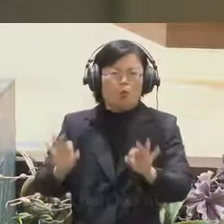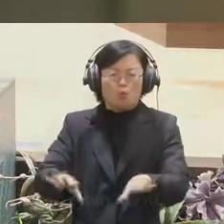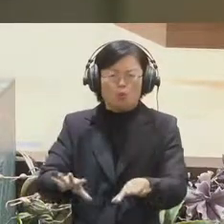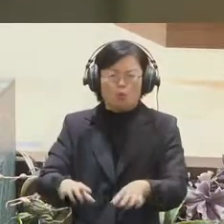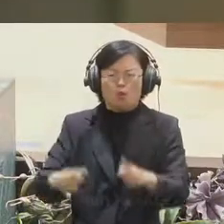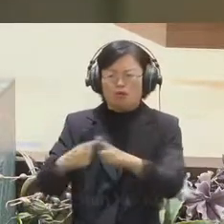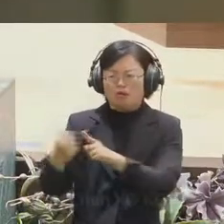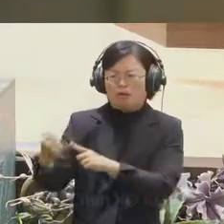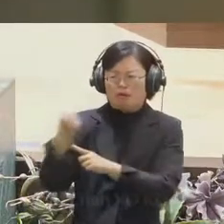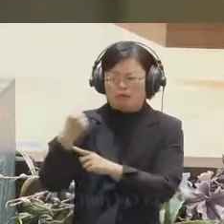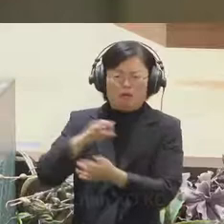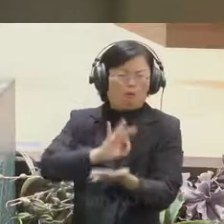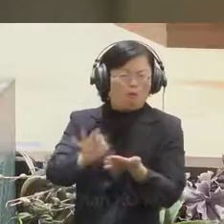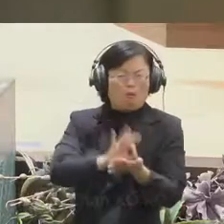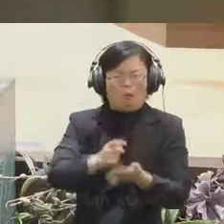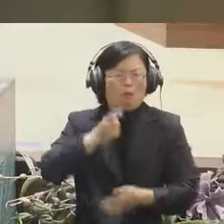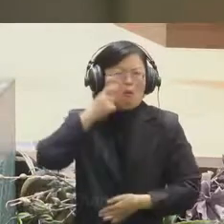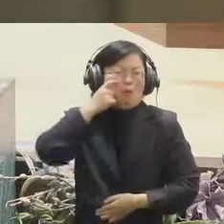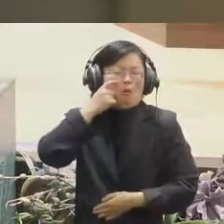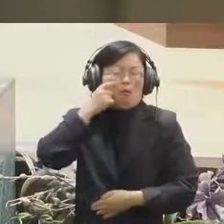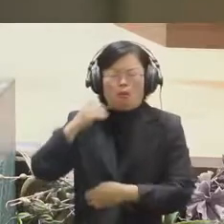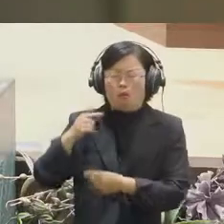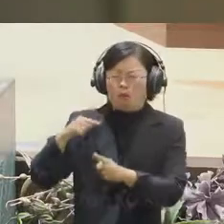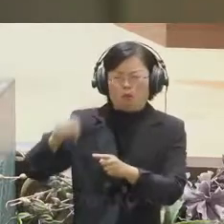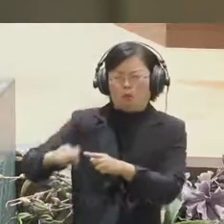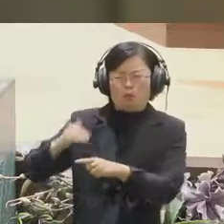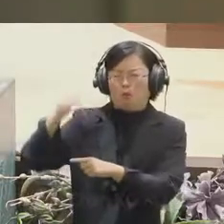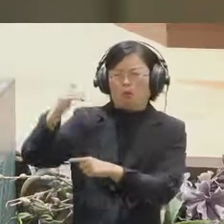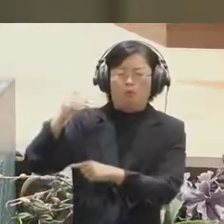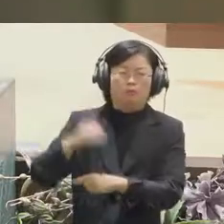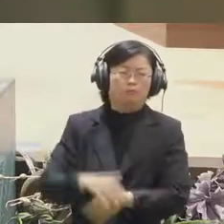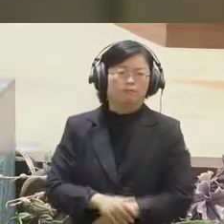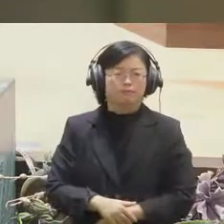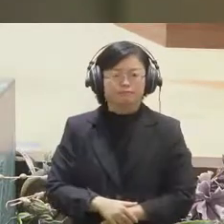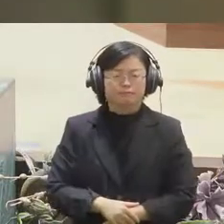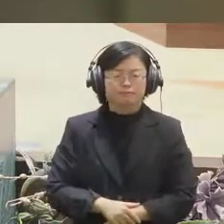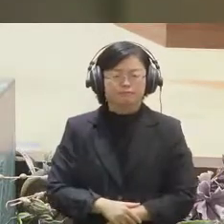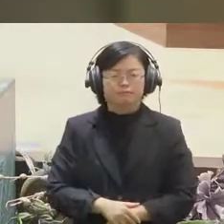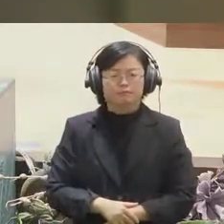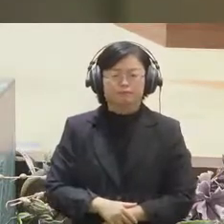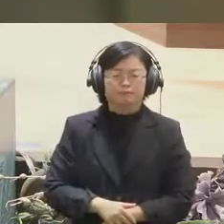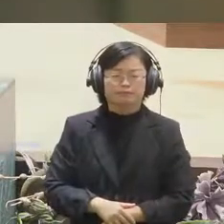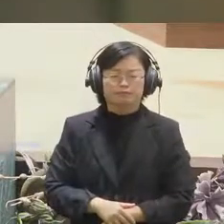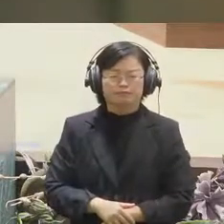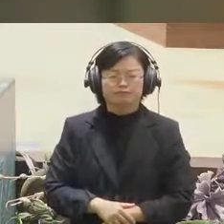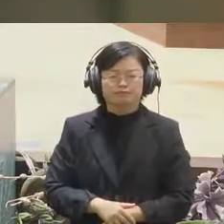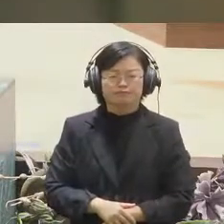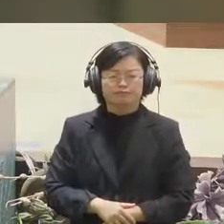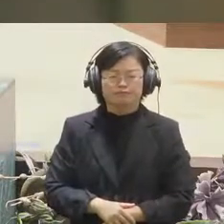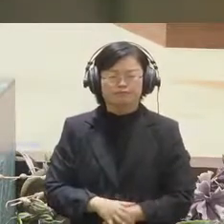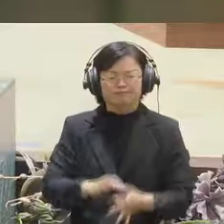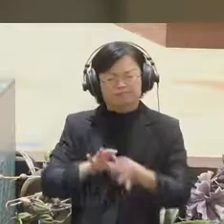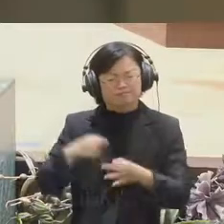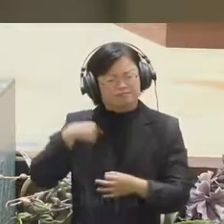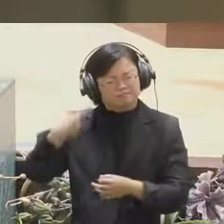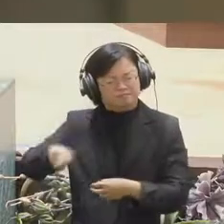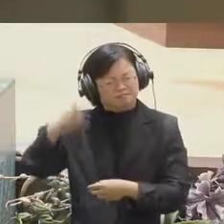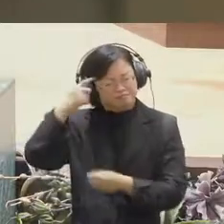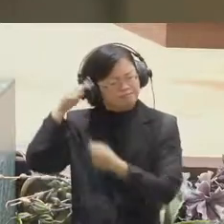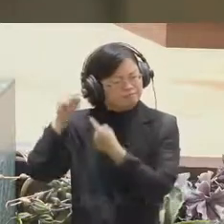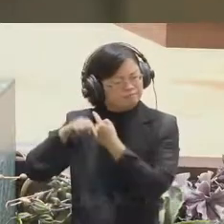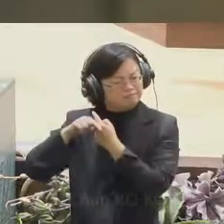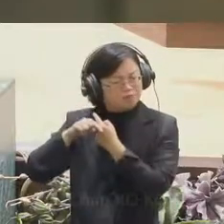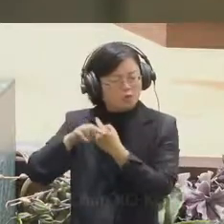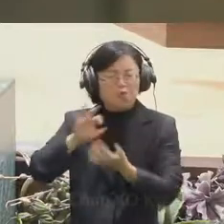it and that will be a huge walk. So the only option was to do the manual extraction